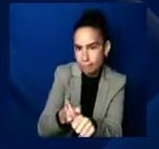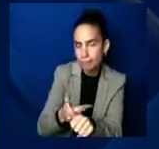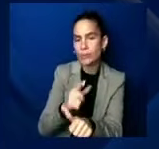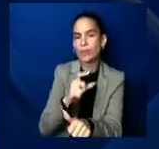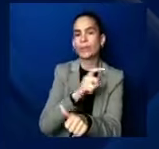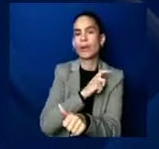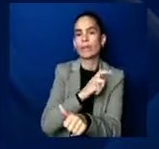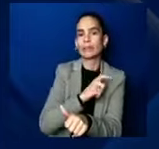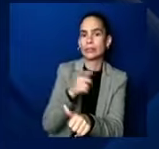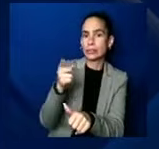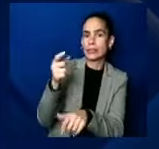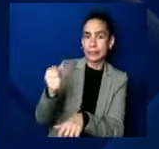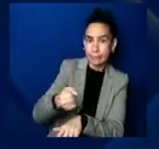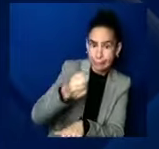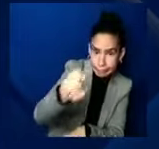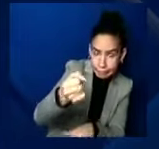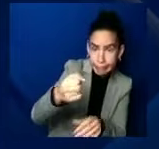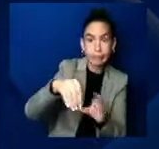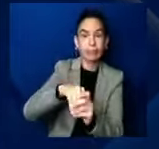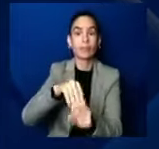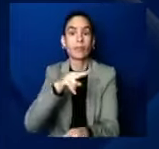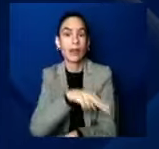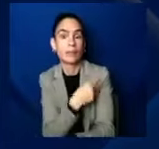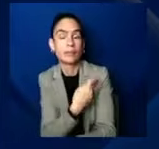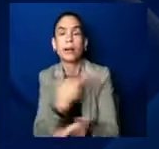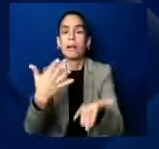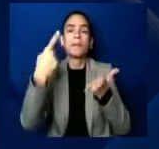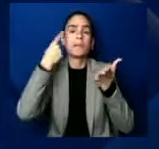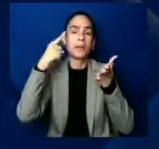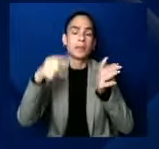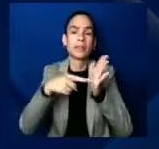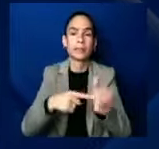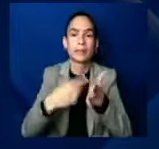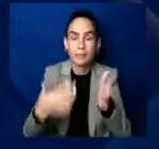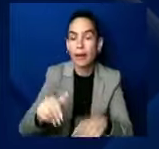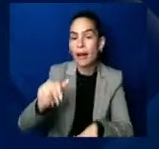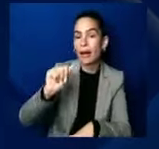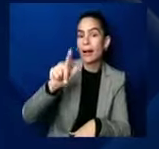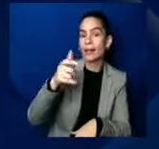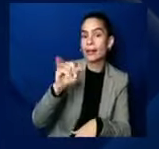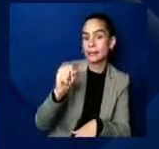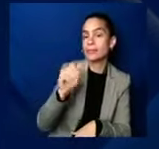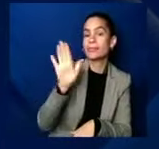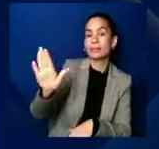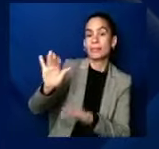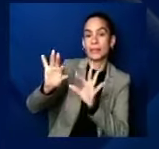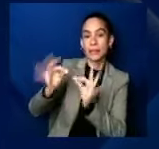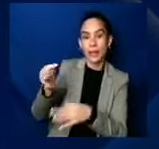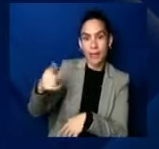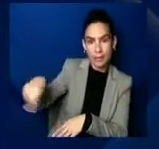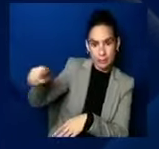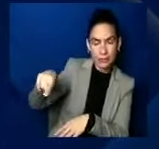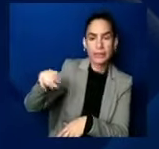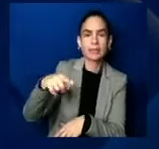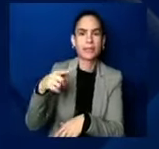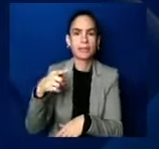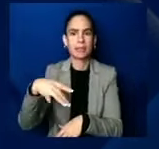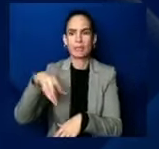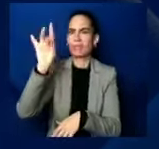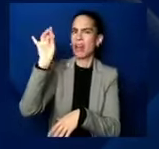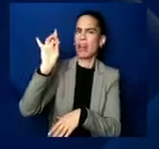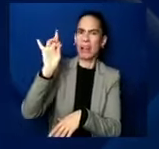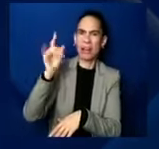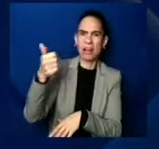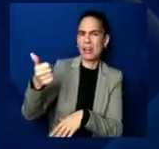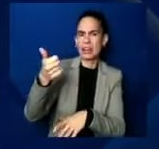like, um, Alexis and his family or other families, so who are so often found in situations where they are